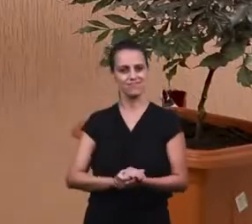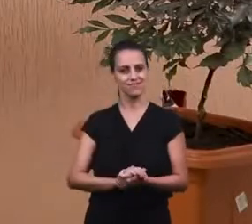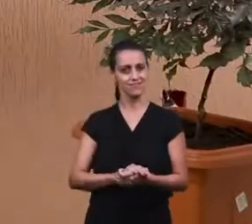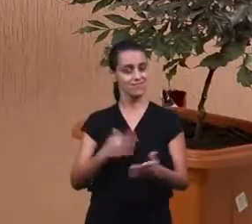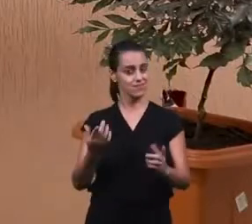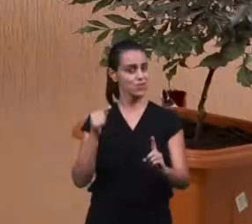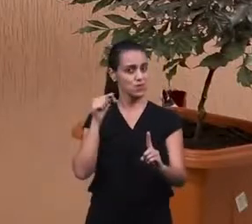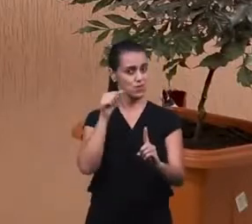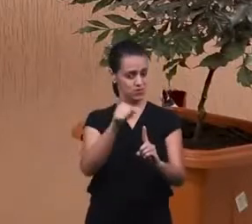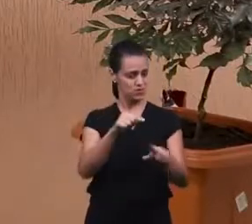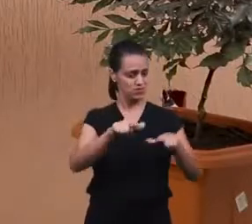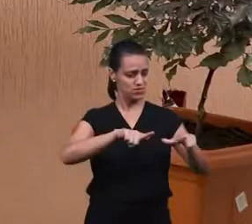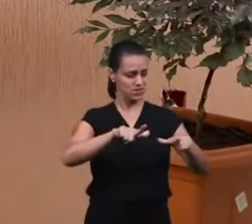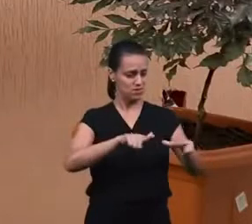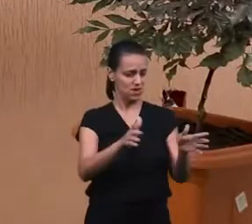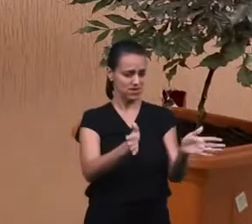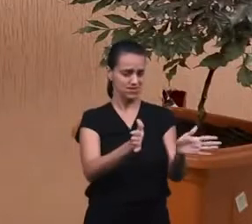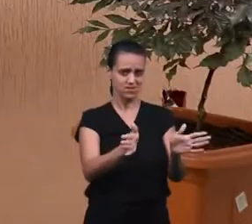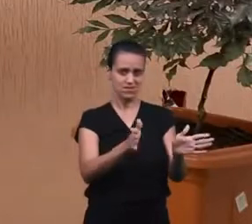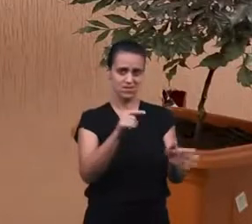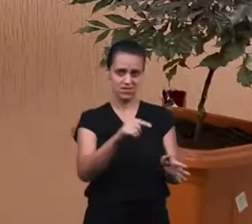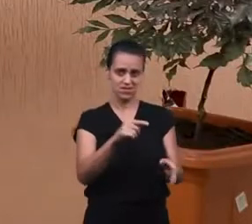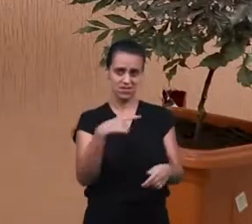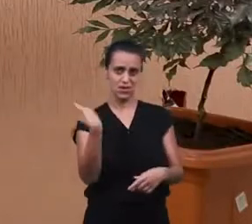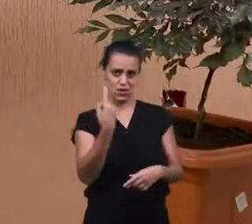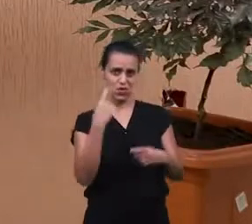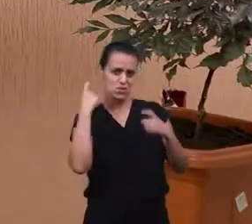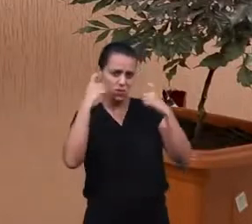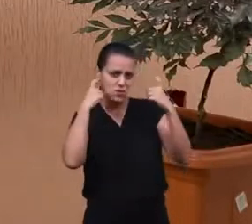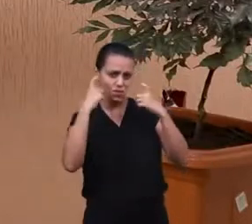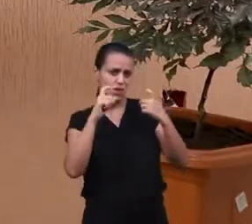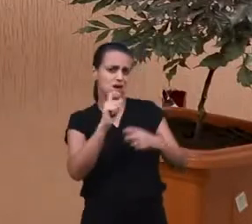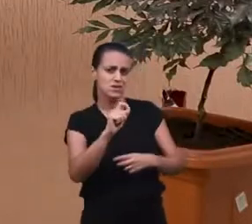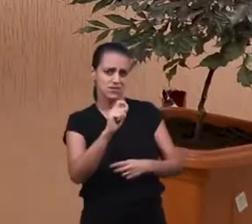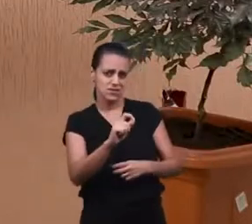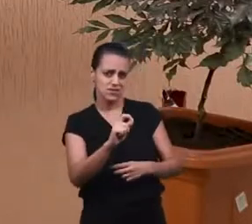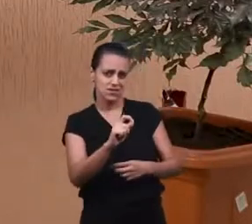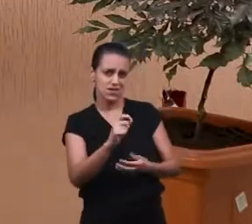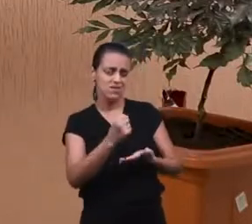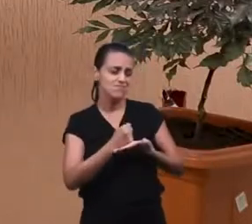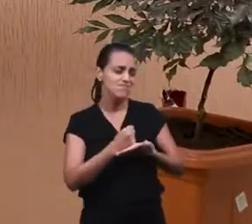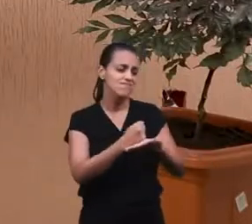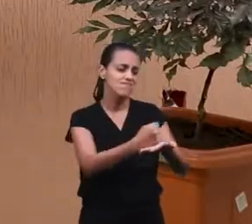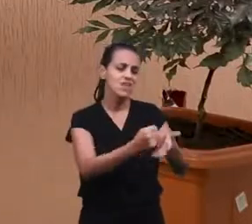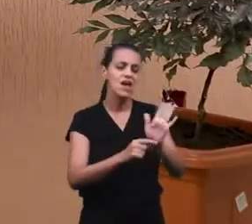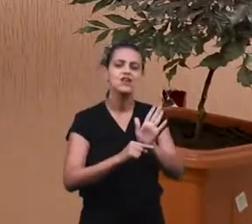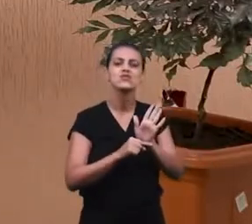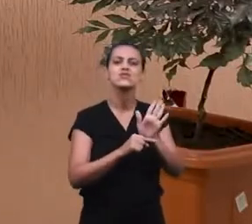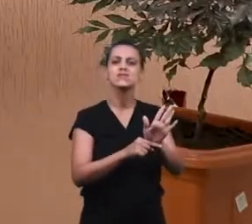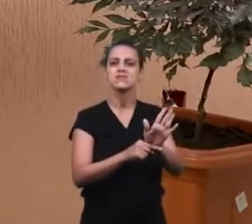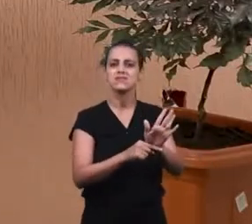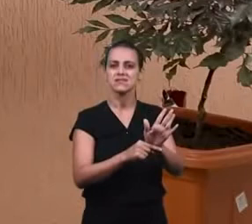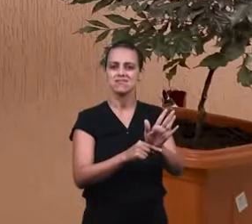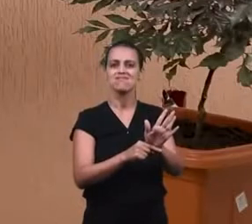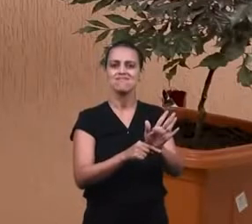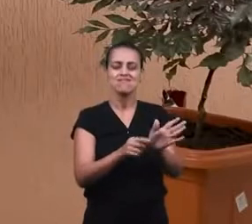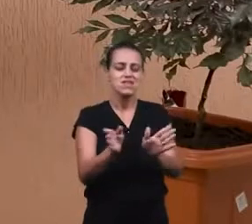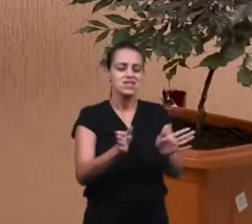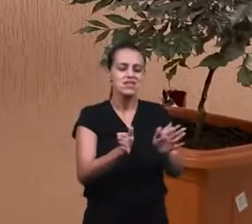purpose. Of this. Accessibility. Work. Our concern. Is providing. Accessibility. Making education.